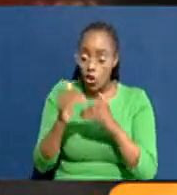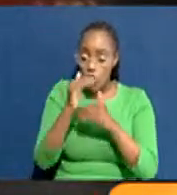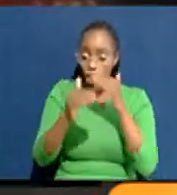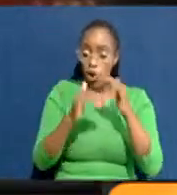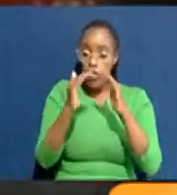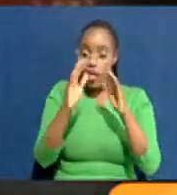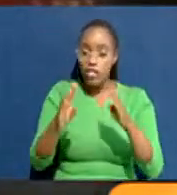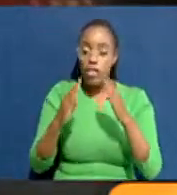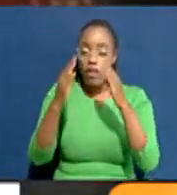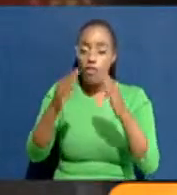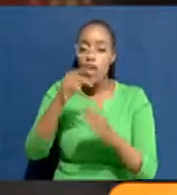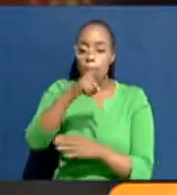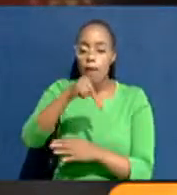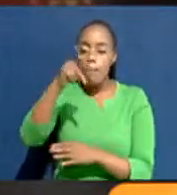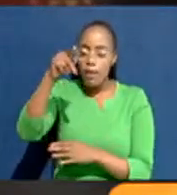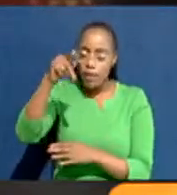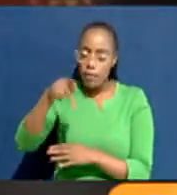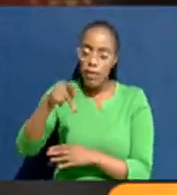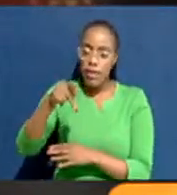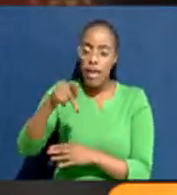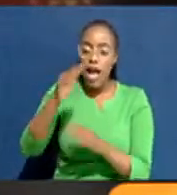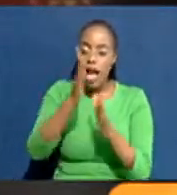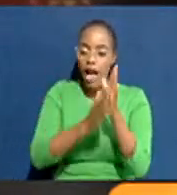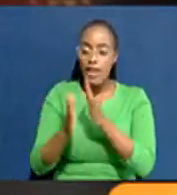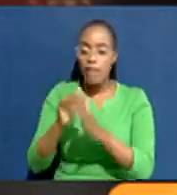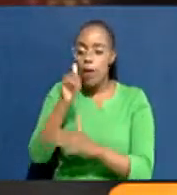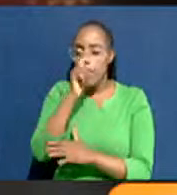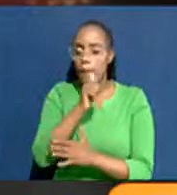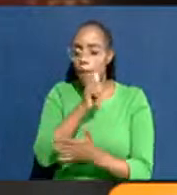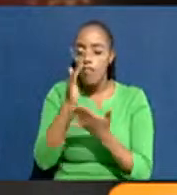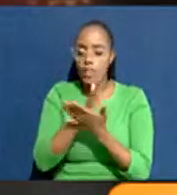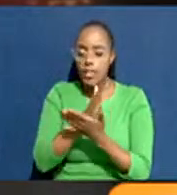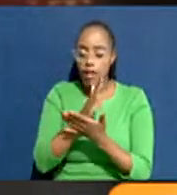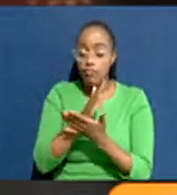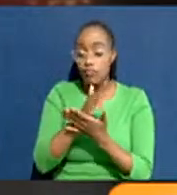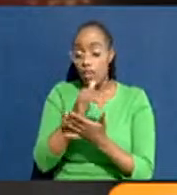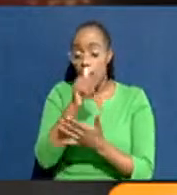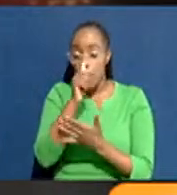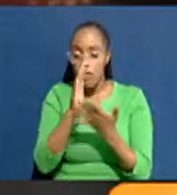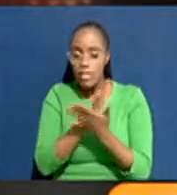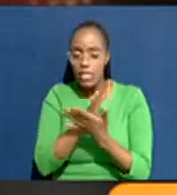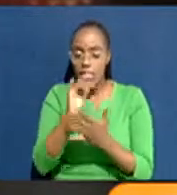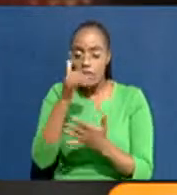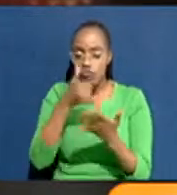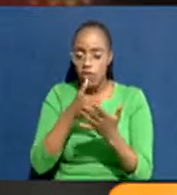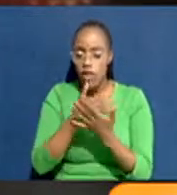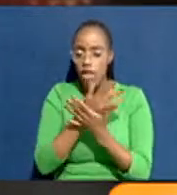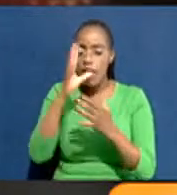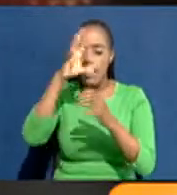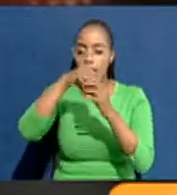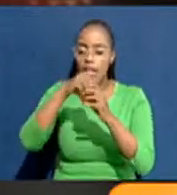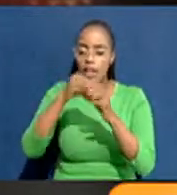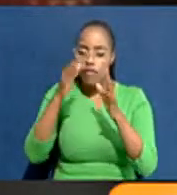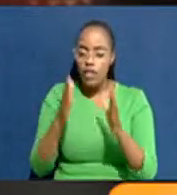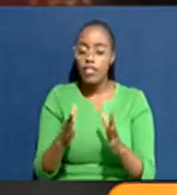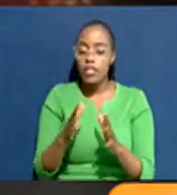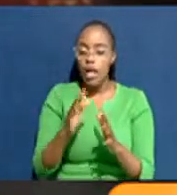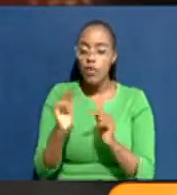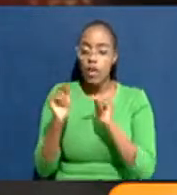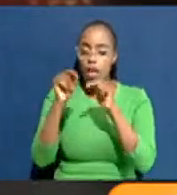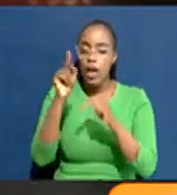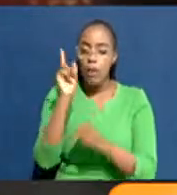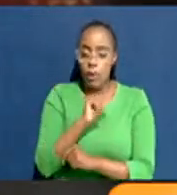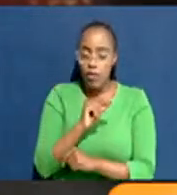are delivered through a PPP arrangement. The private sector that's coming in, any investor in housing, I can tell you,